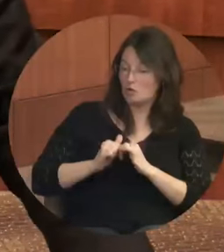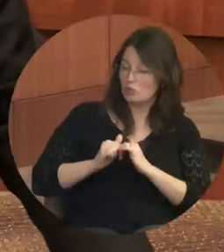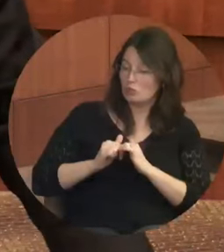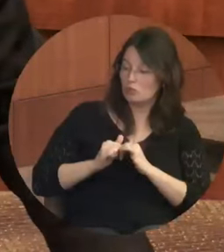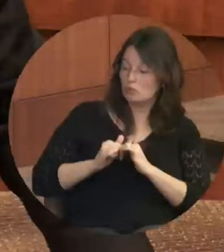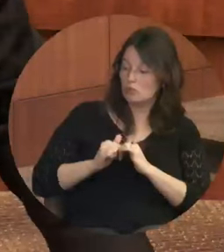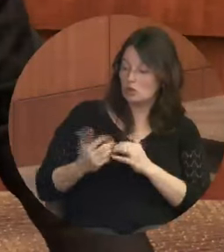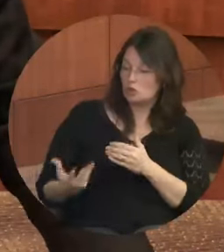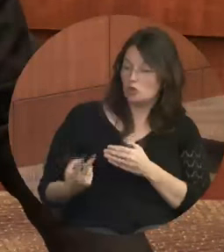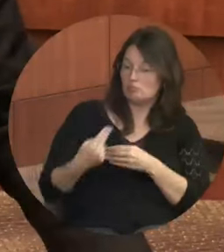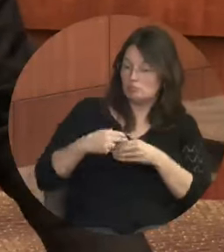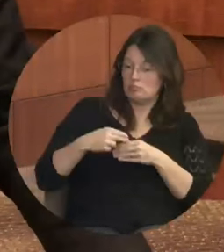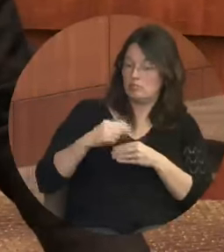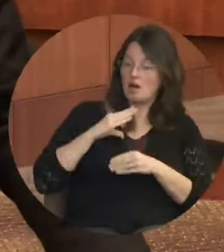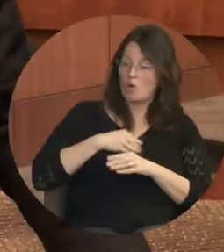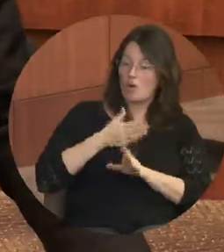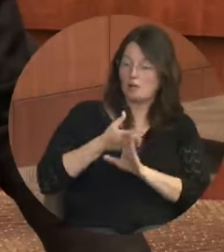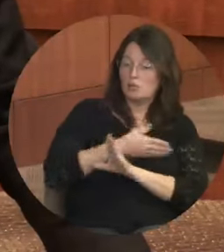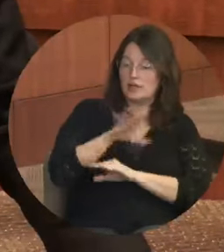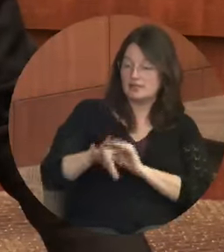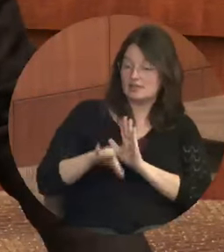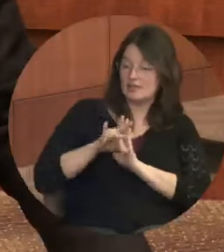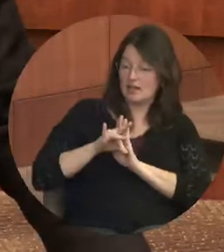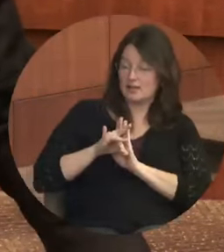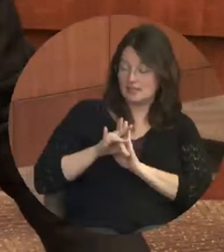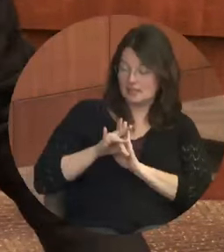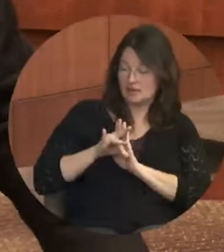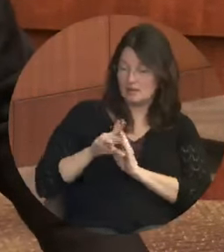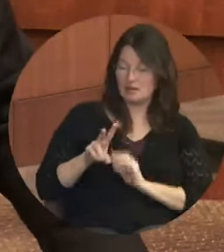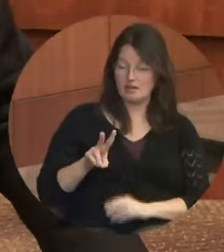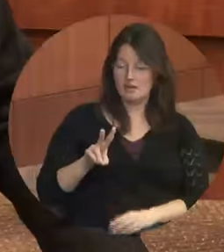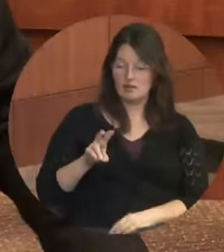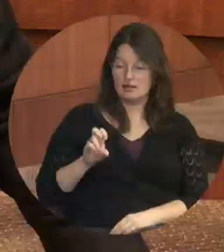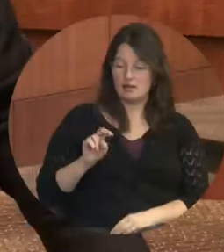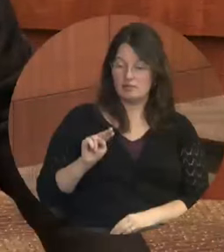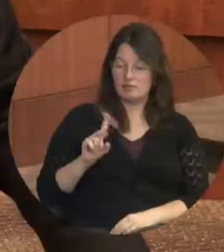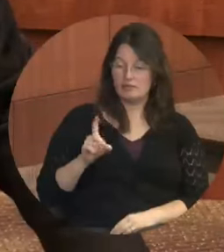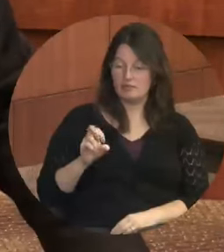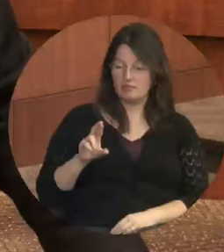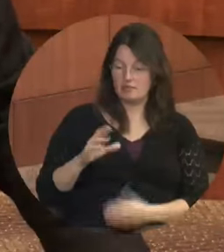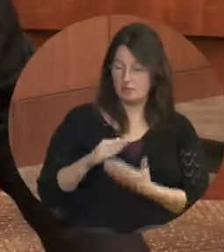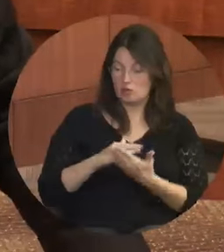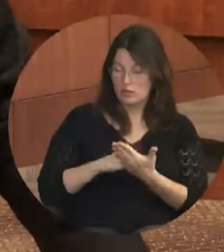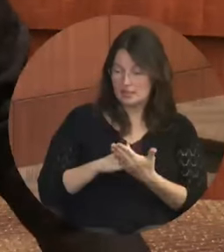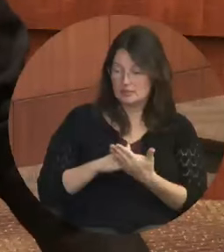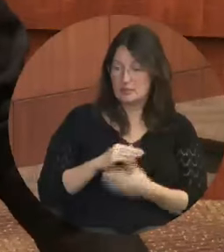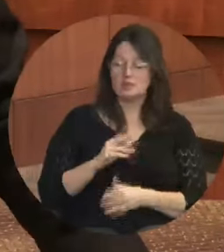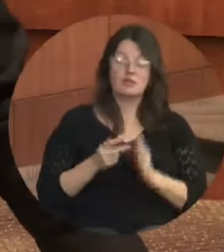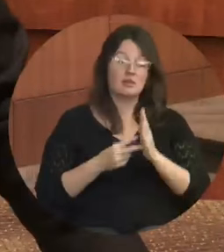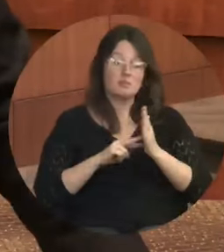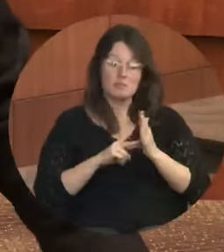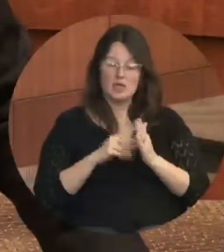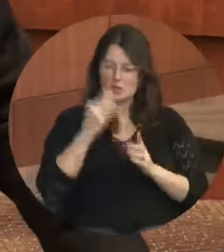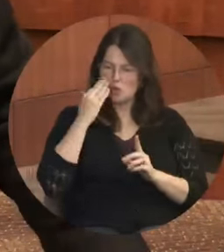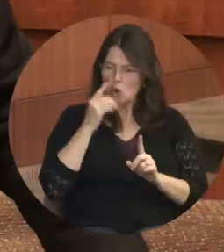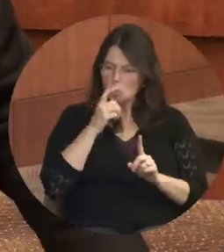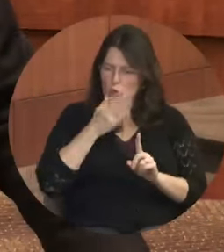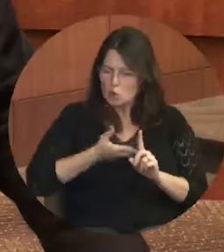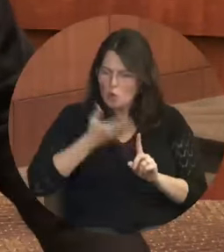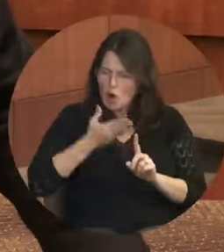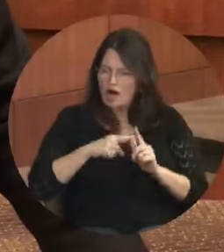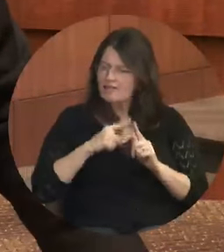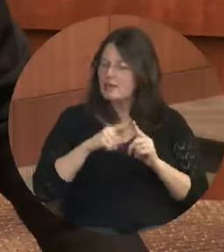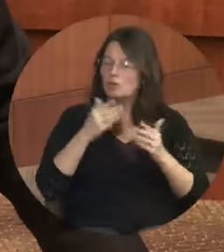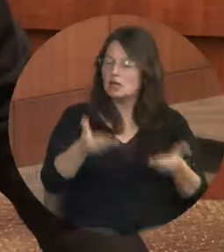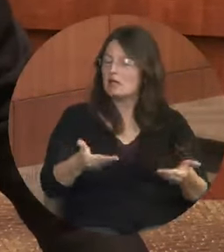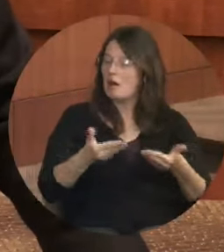our pre-selected bidders list, right? So get through all the paperwork so we know who you are, and, and we can just hire you when we